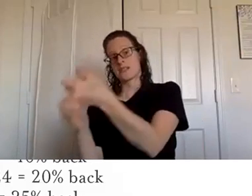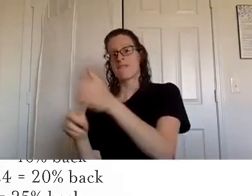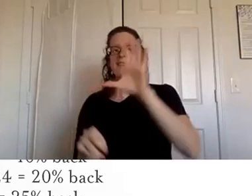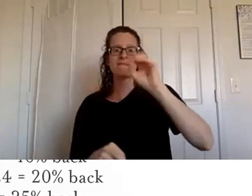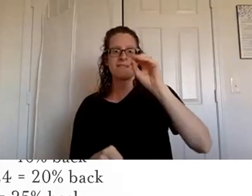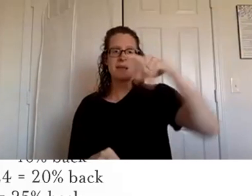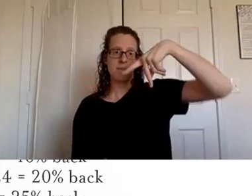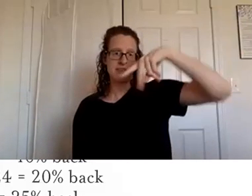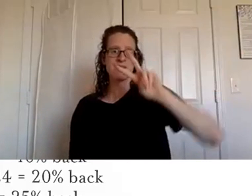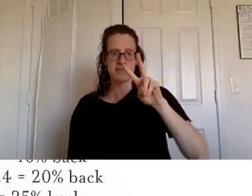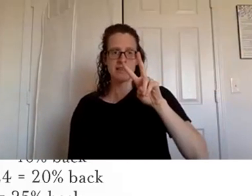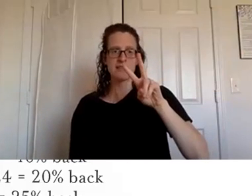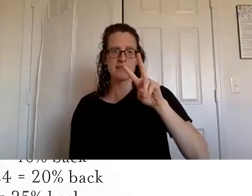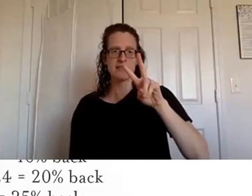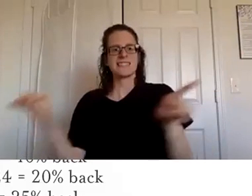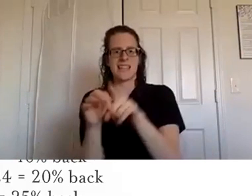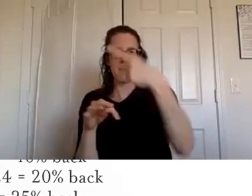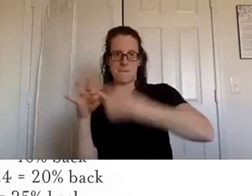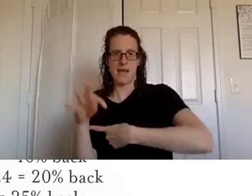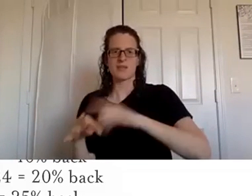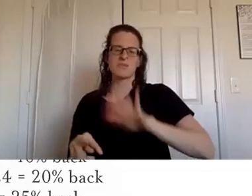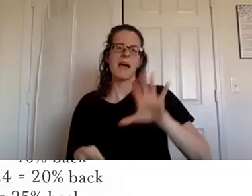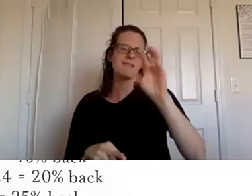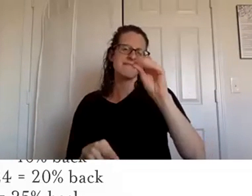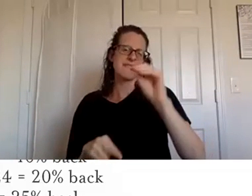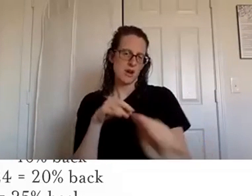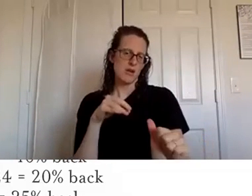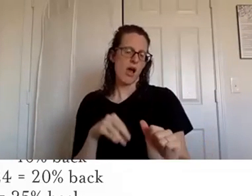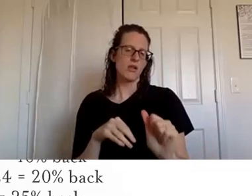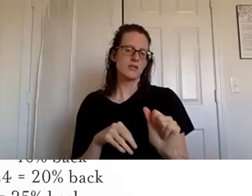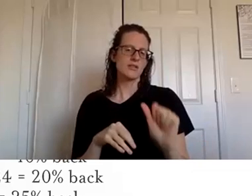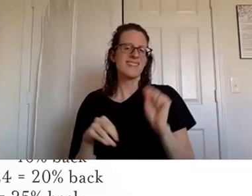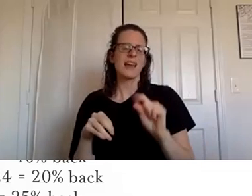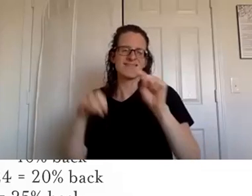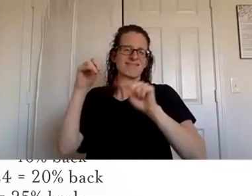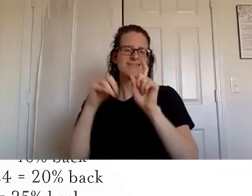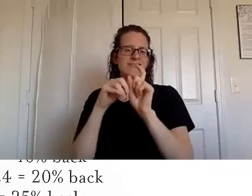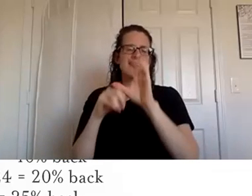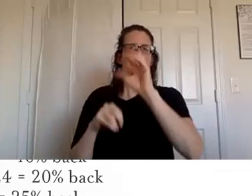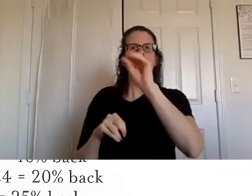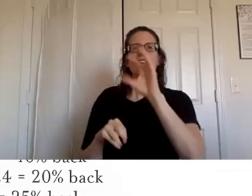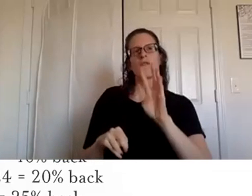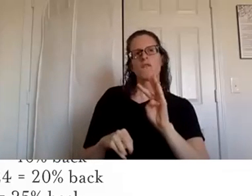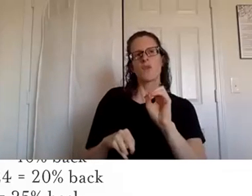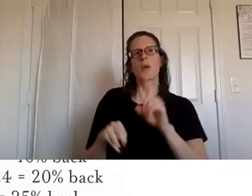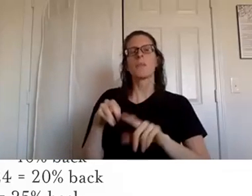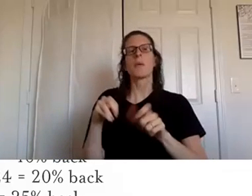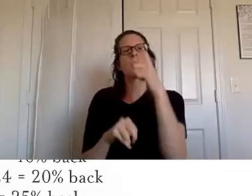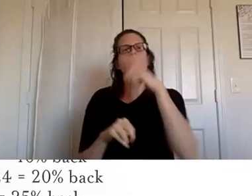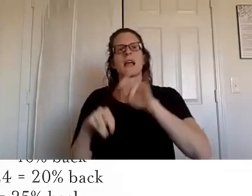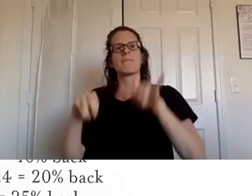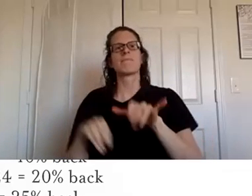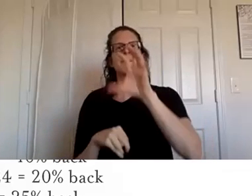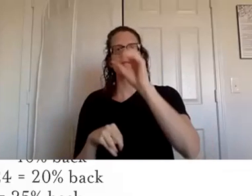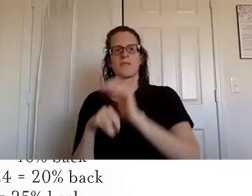um that same month which is about 50 close to 50 usually um if it is a member